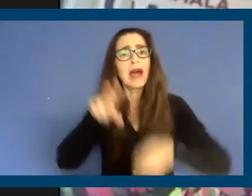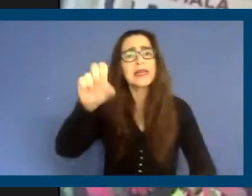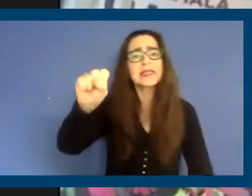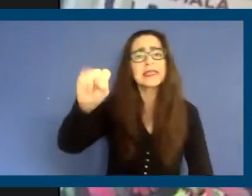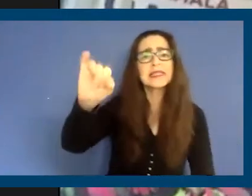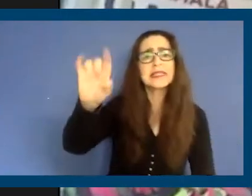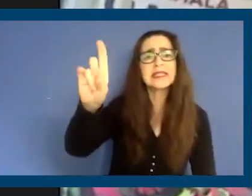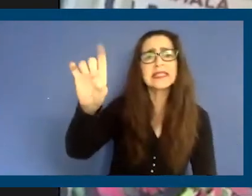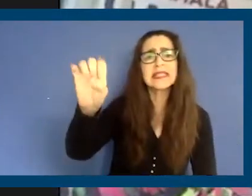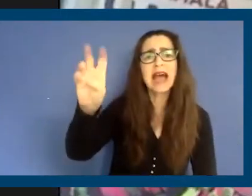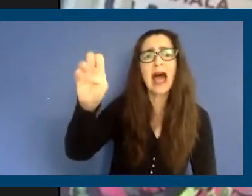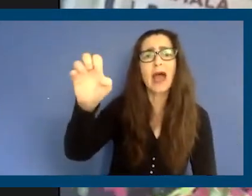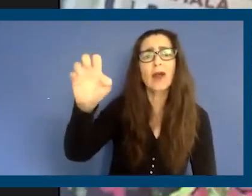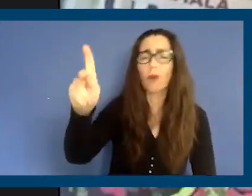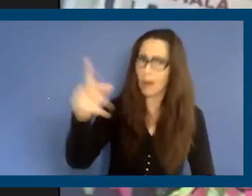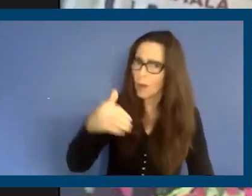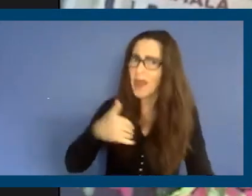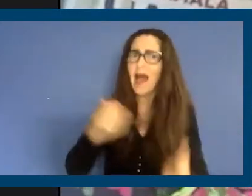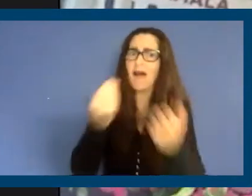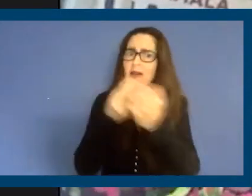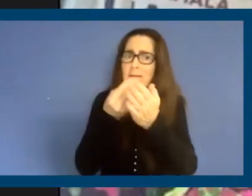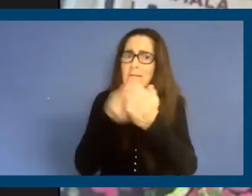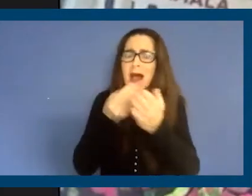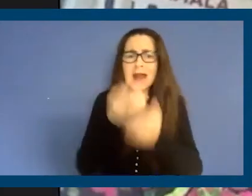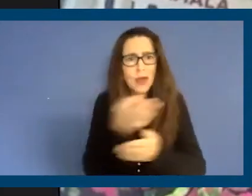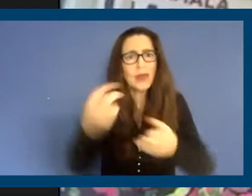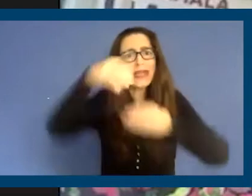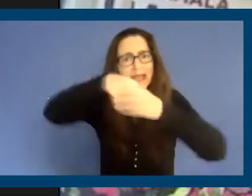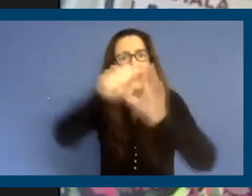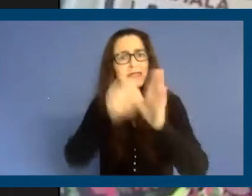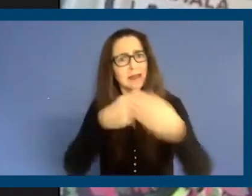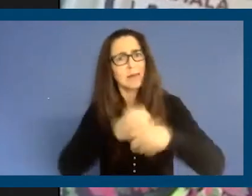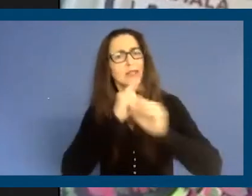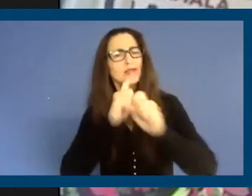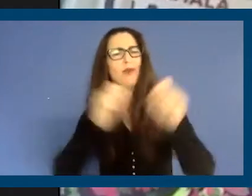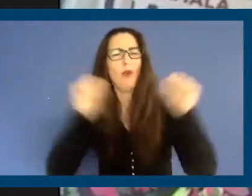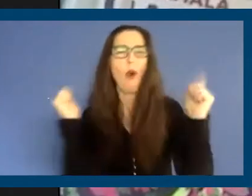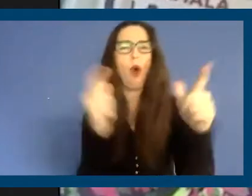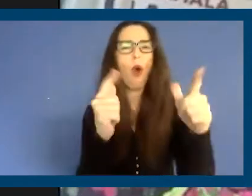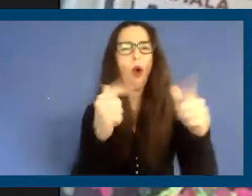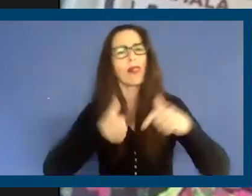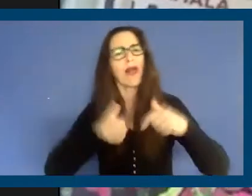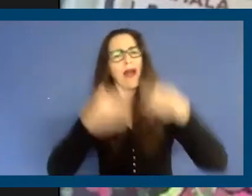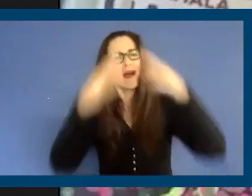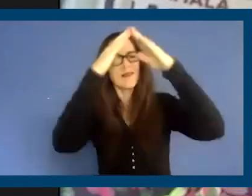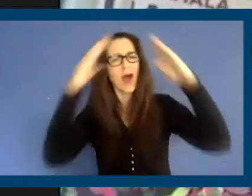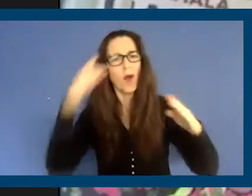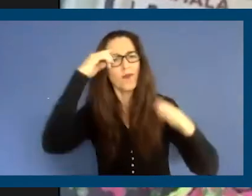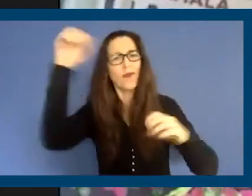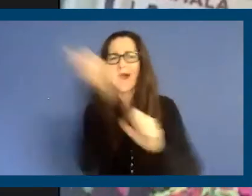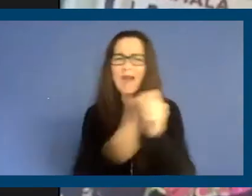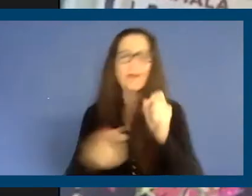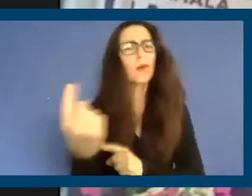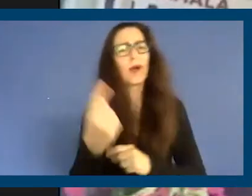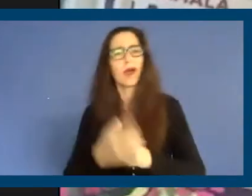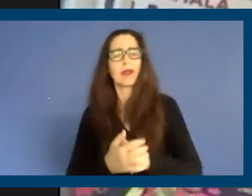have the money and the resources within the state to ensure that we have homes for everyone. They found homes